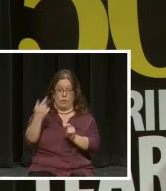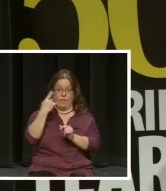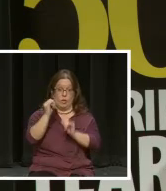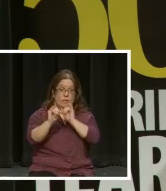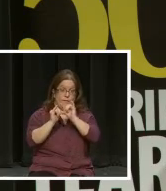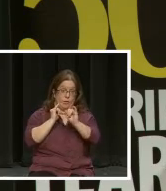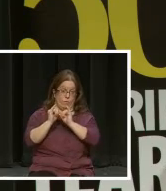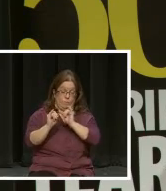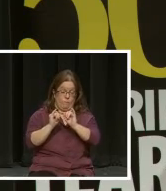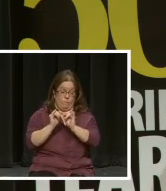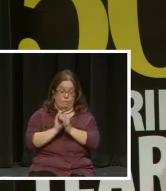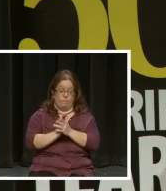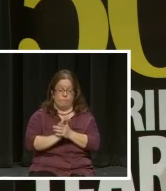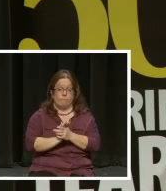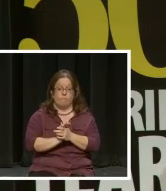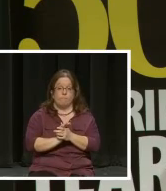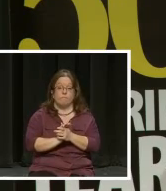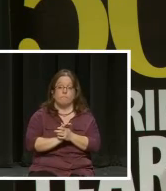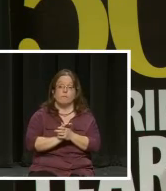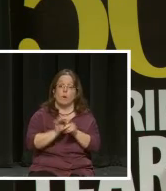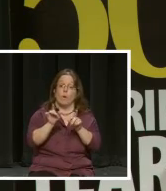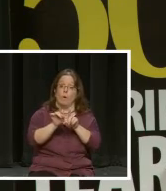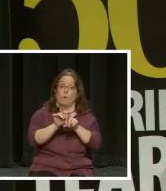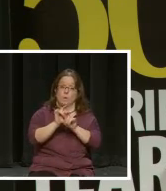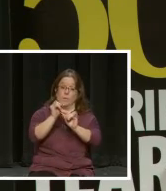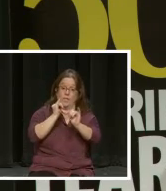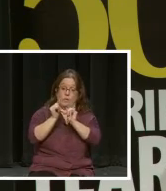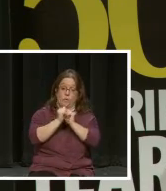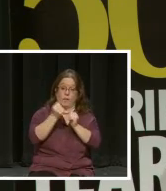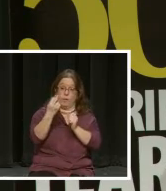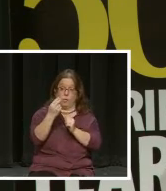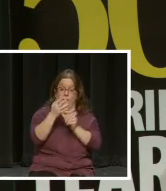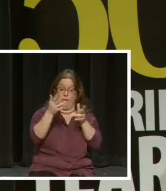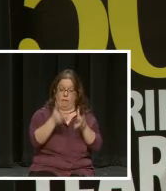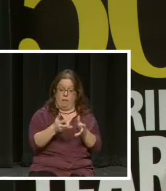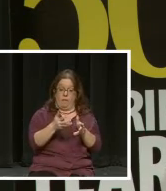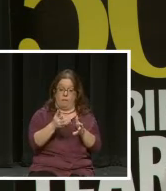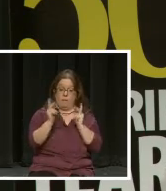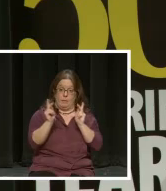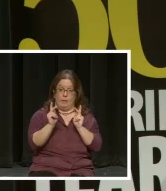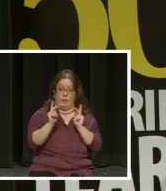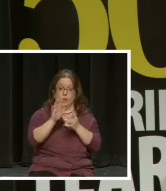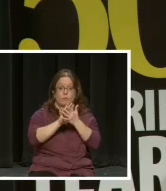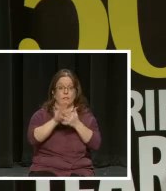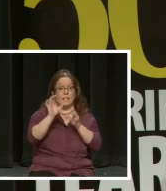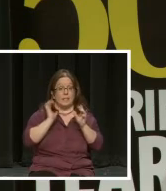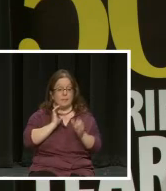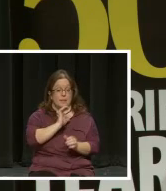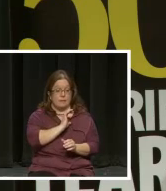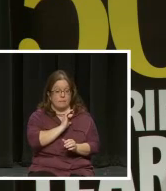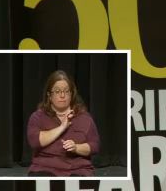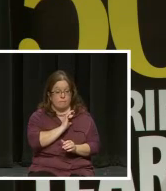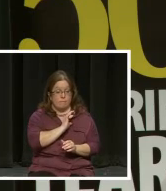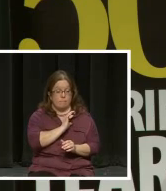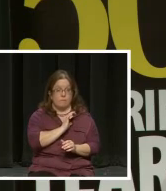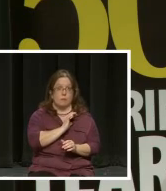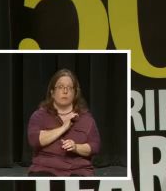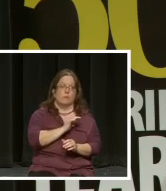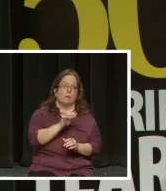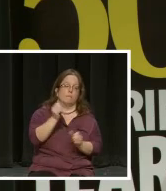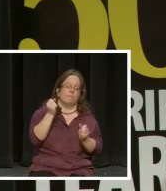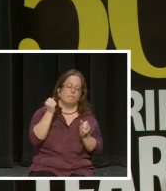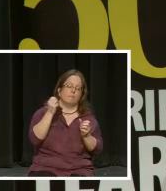interviews. In addition to having interviews with them, the screening committee conducted dozens